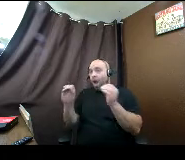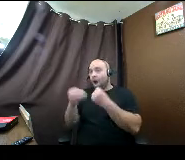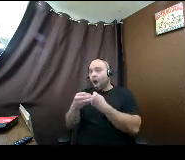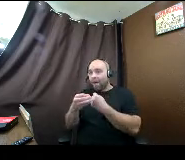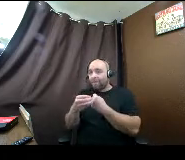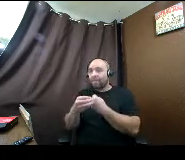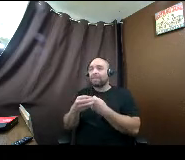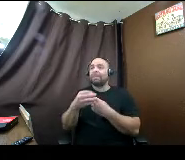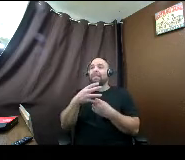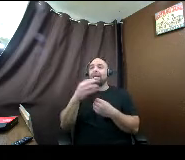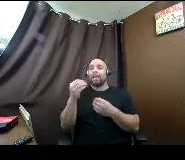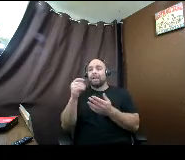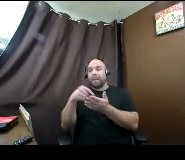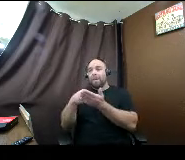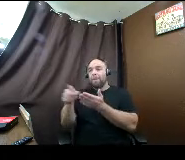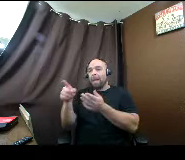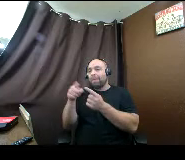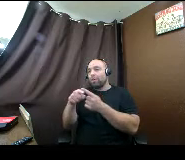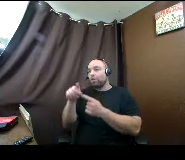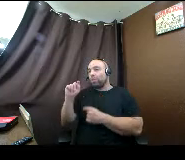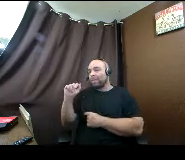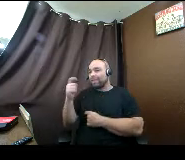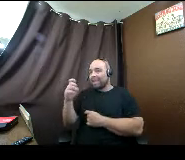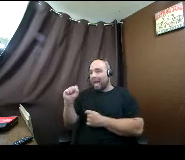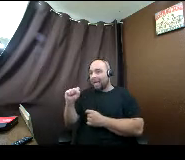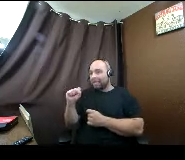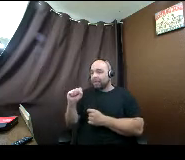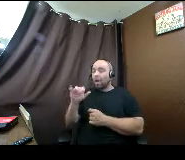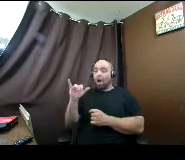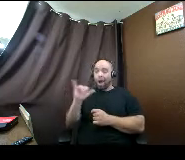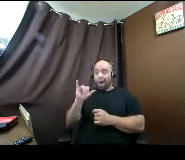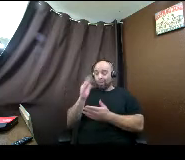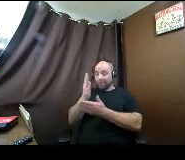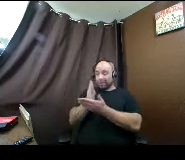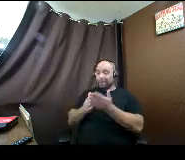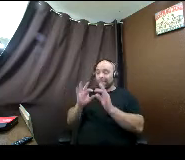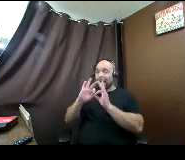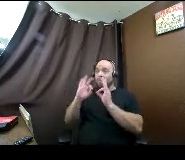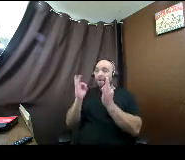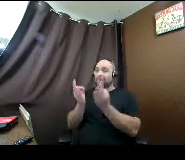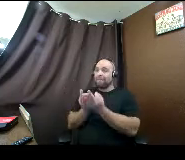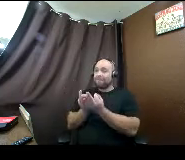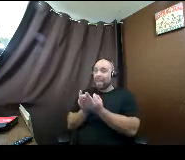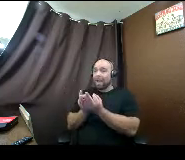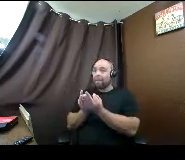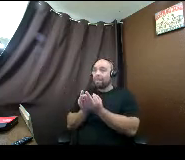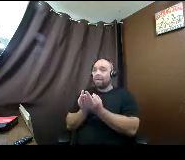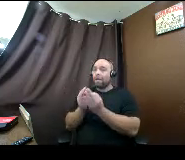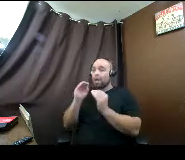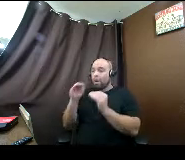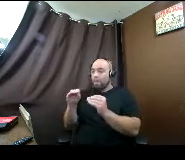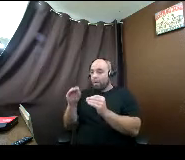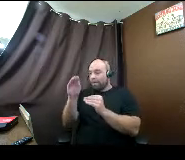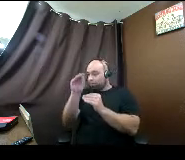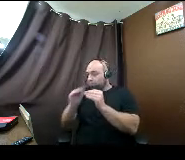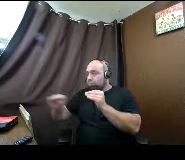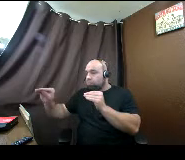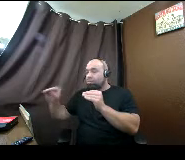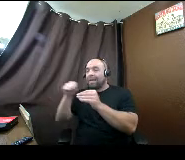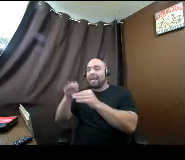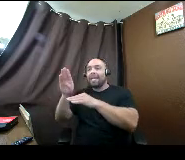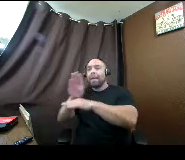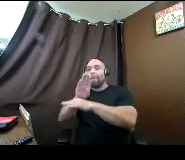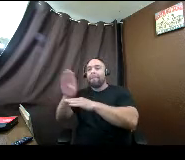asset. but a payment towards taxes. I've also had some families. put that aside in a business account. for their